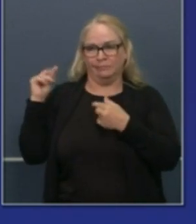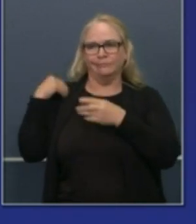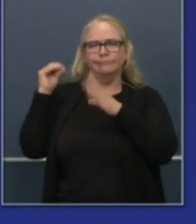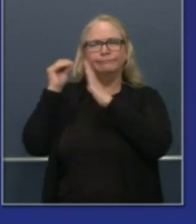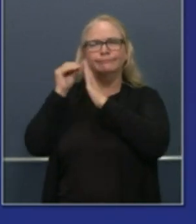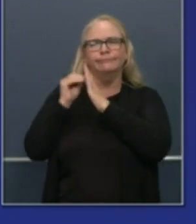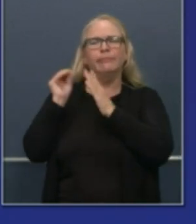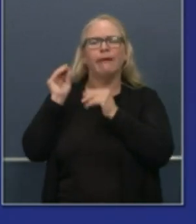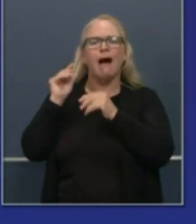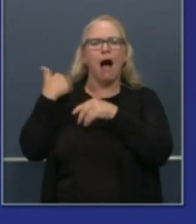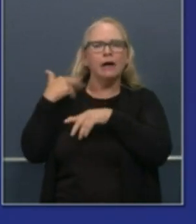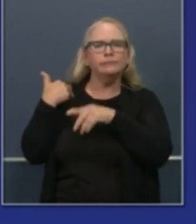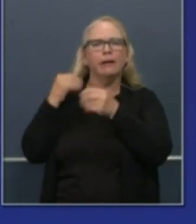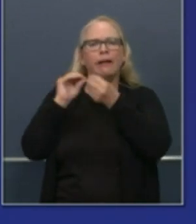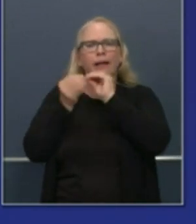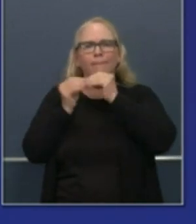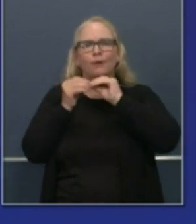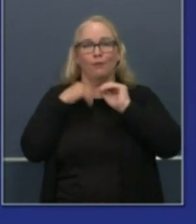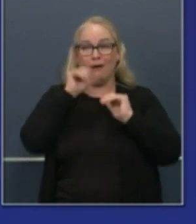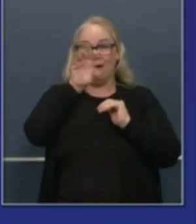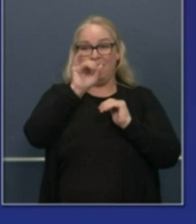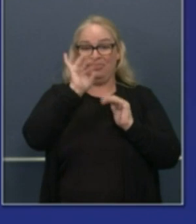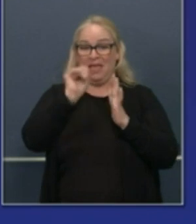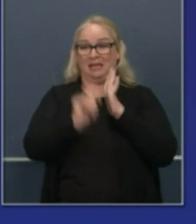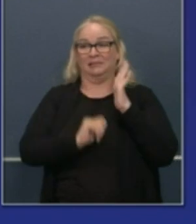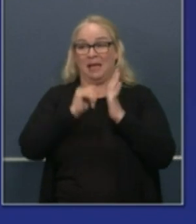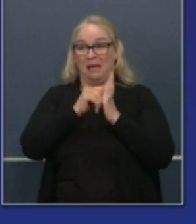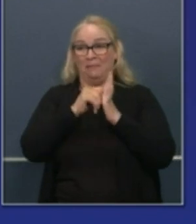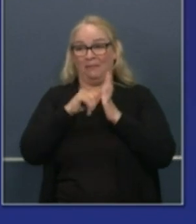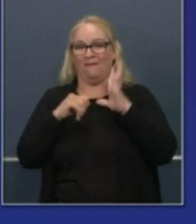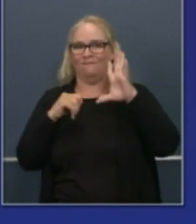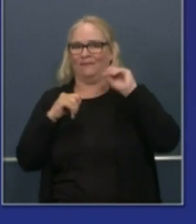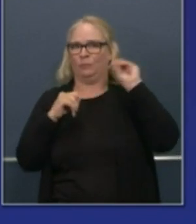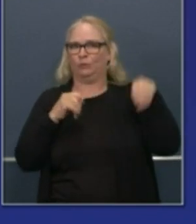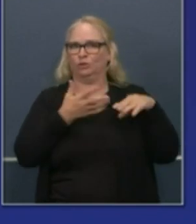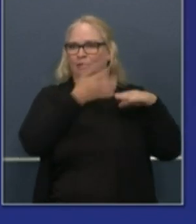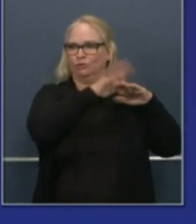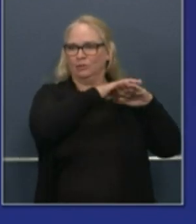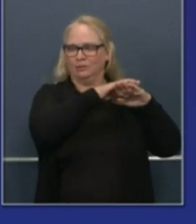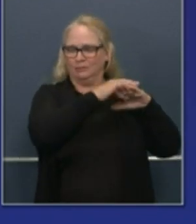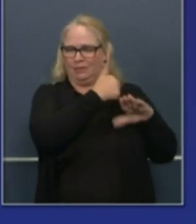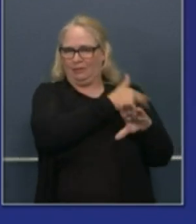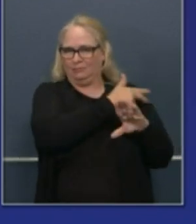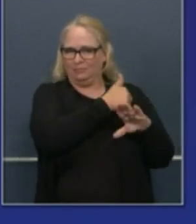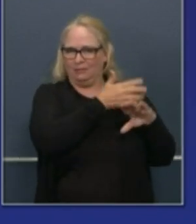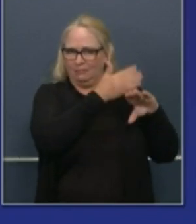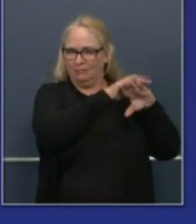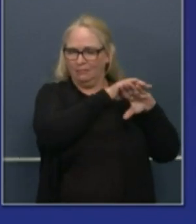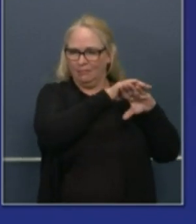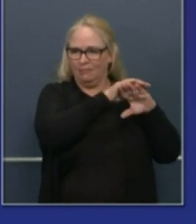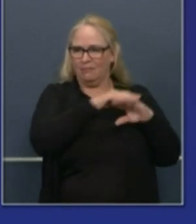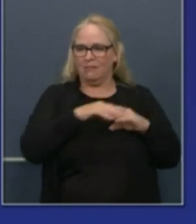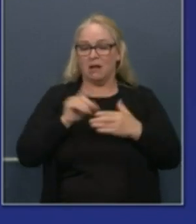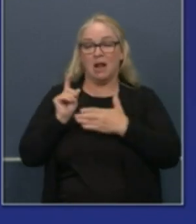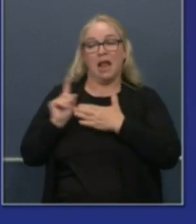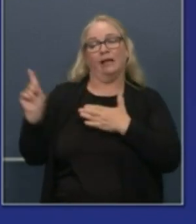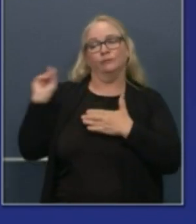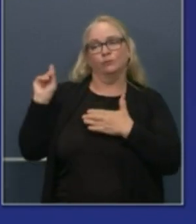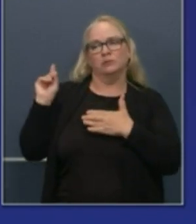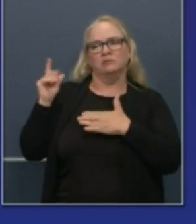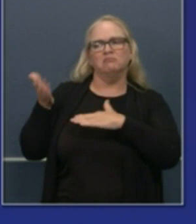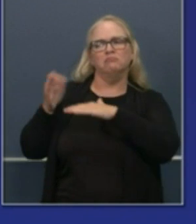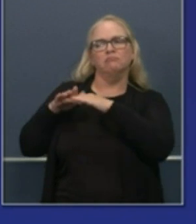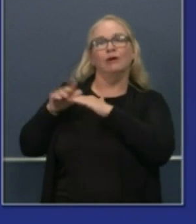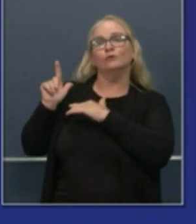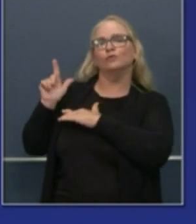we were increasing over a two-week period by 50 percent. Last week Monday over a two-week period we were increasing by 28